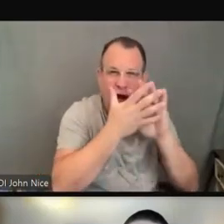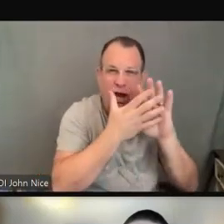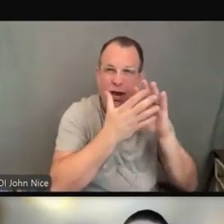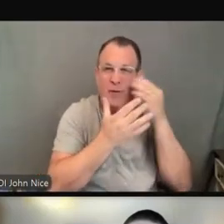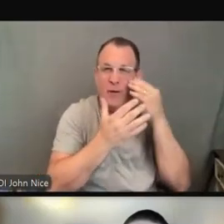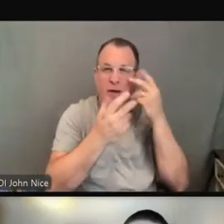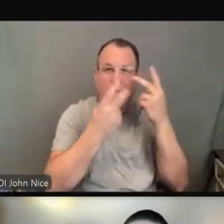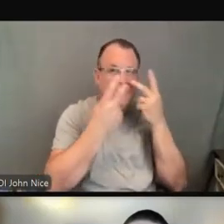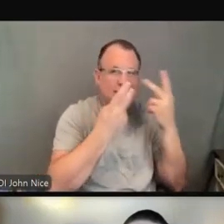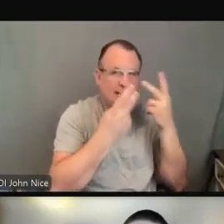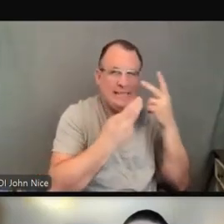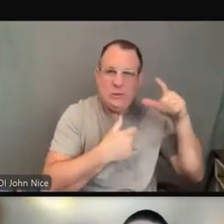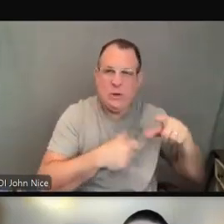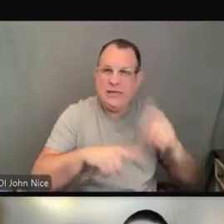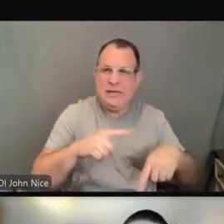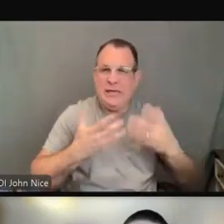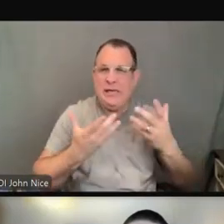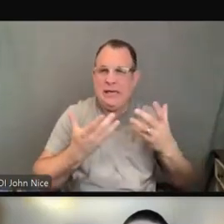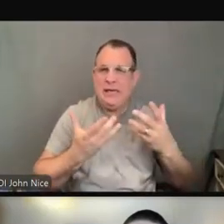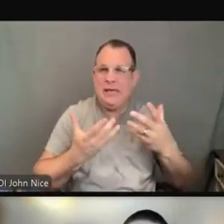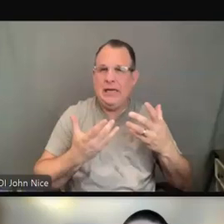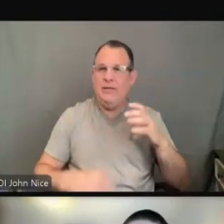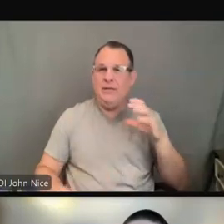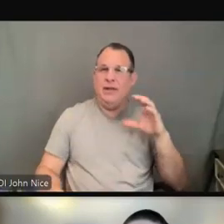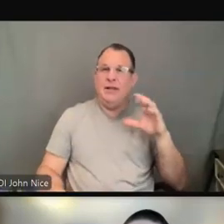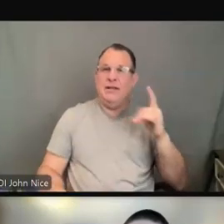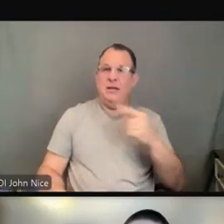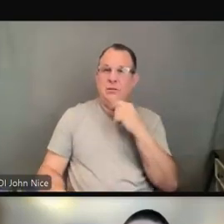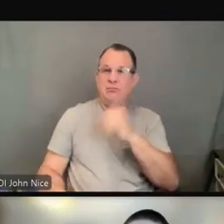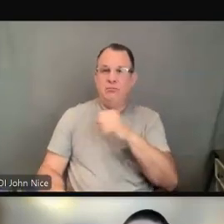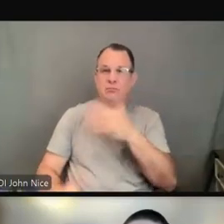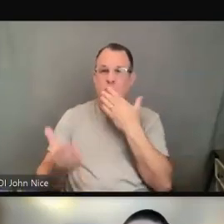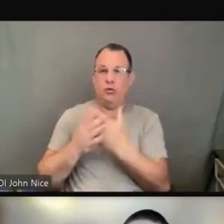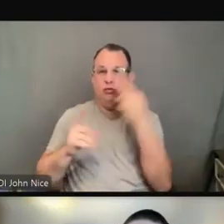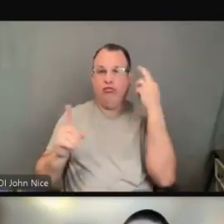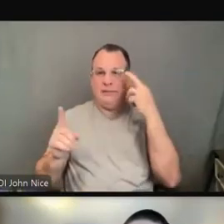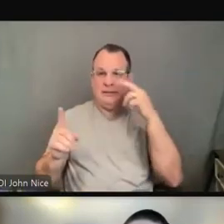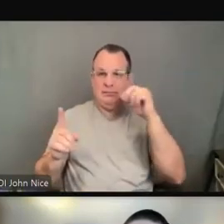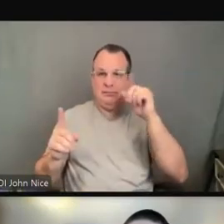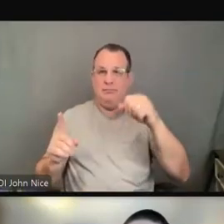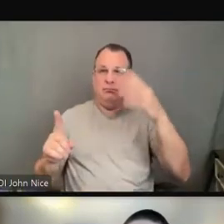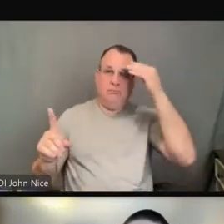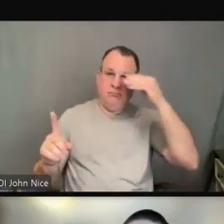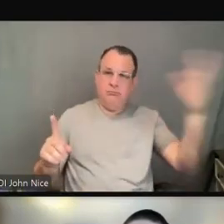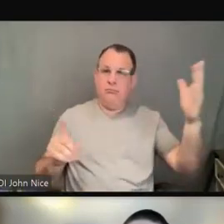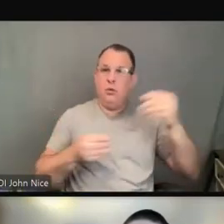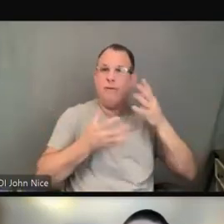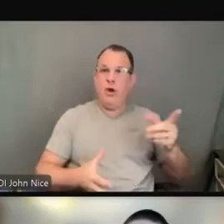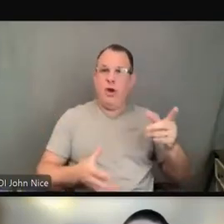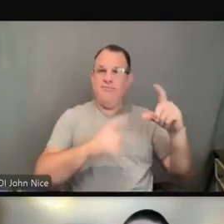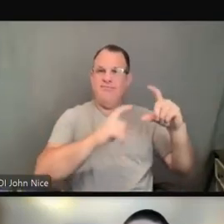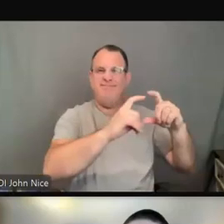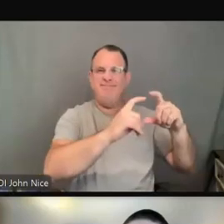Yes, that's a very good reason to point out to the provider that this is not effective